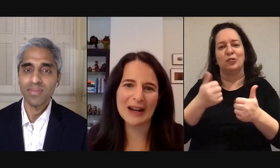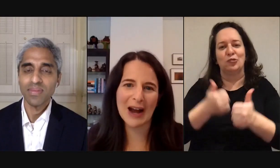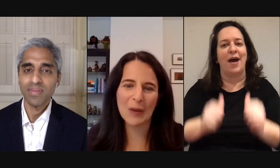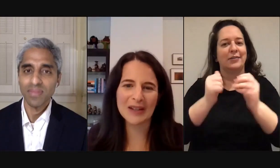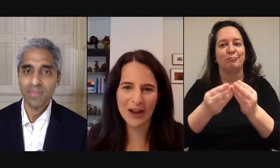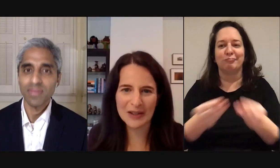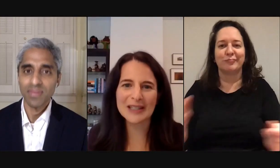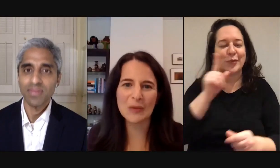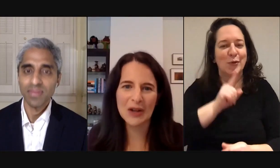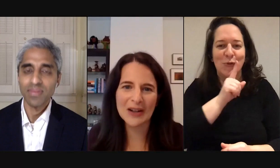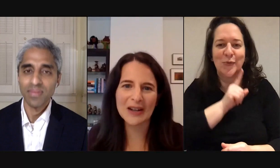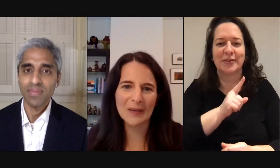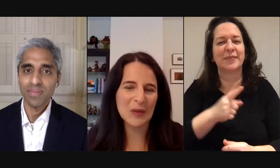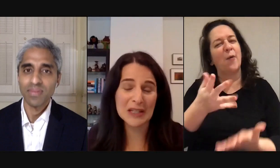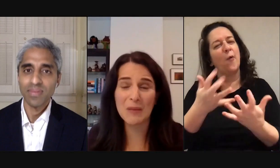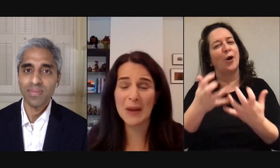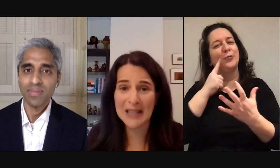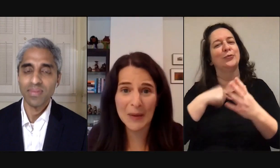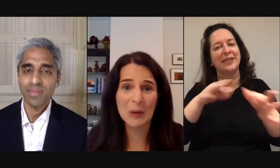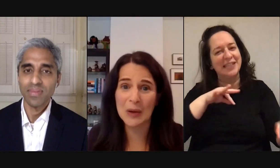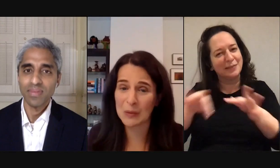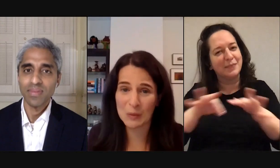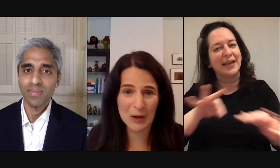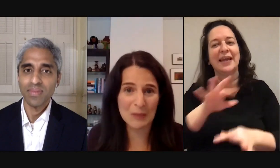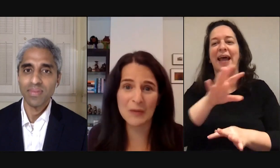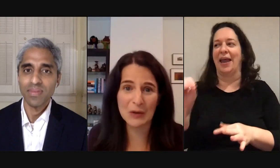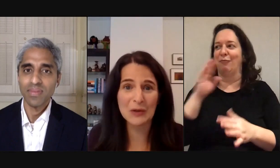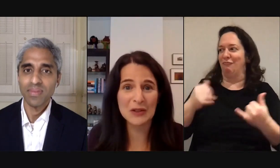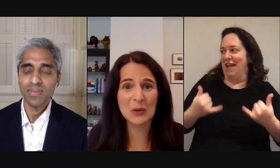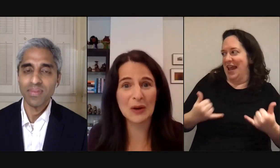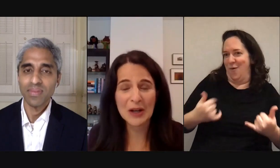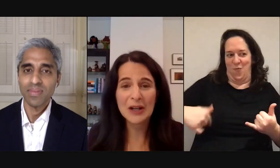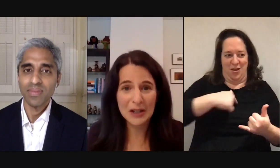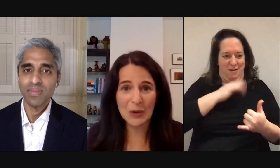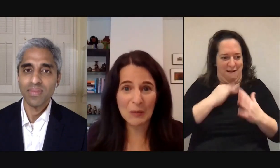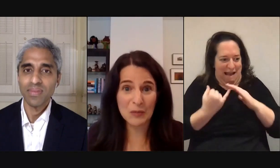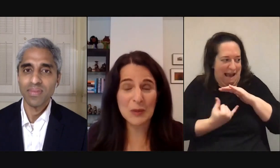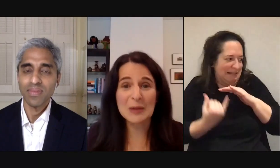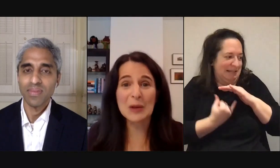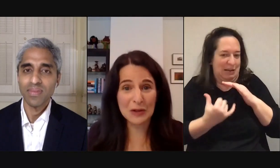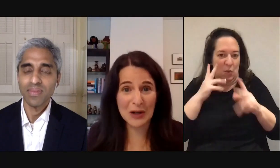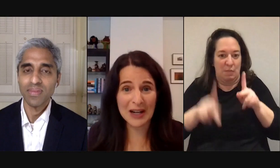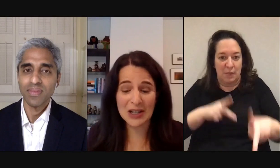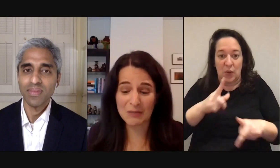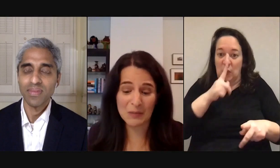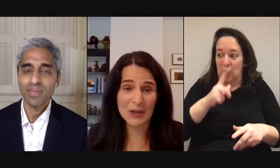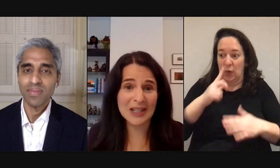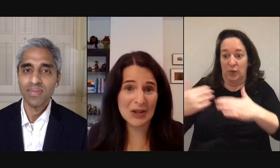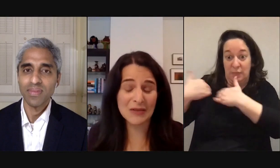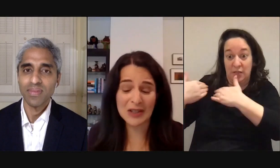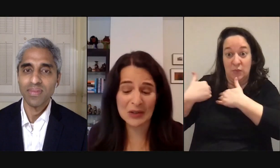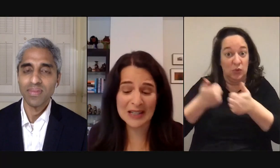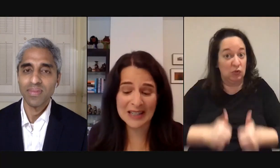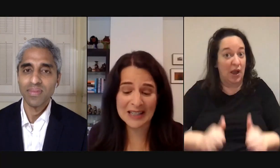relevant right now because obviously we are in a midst of a pandemic where we're you know those of us who are you know responsible are engaging in